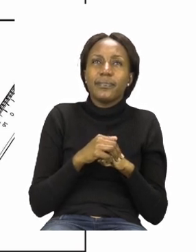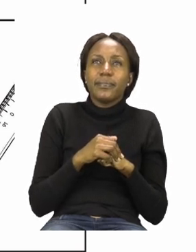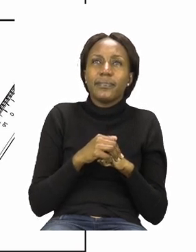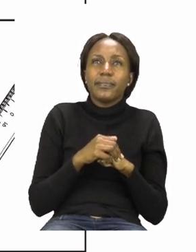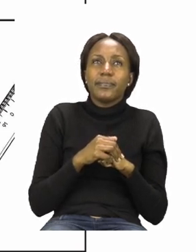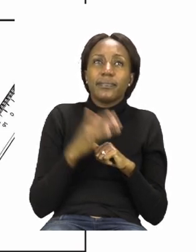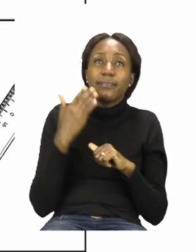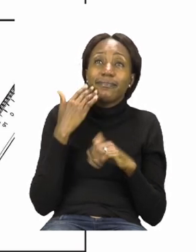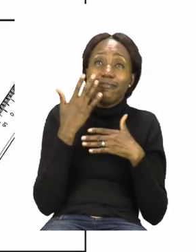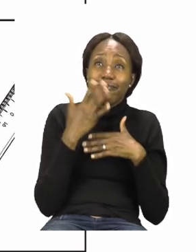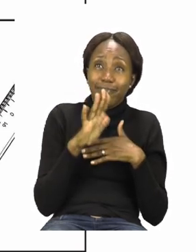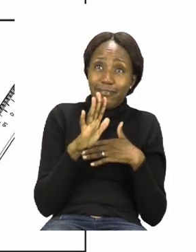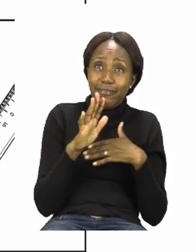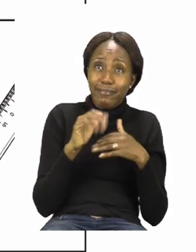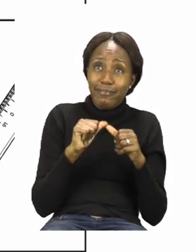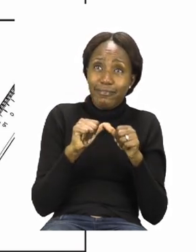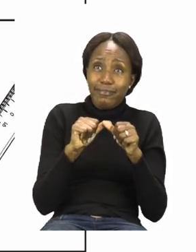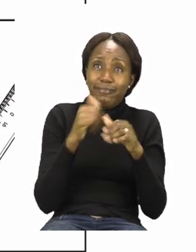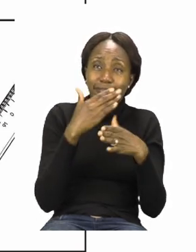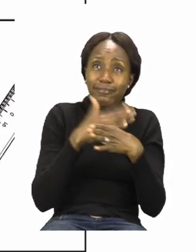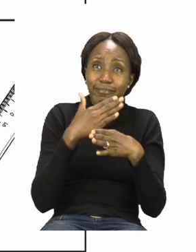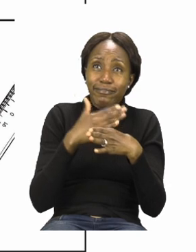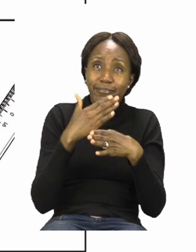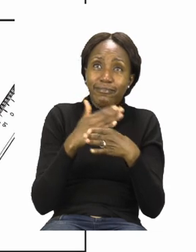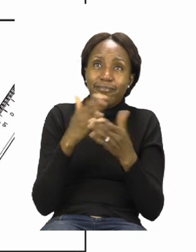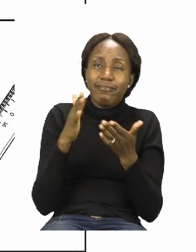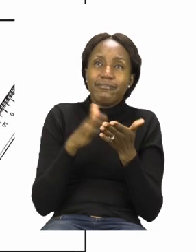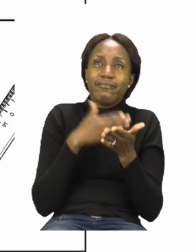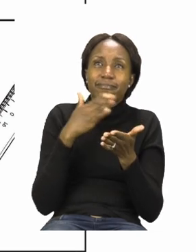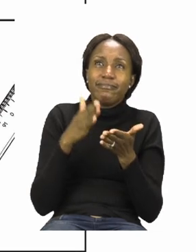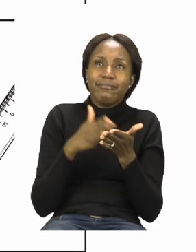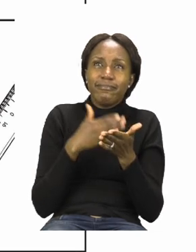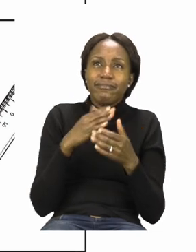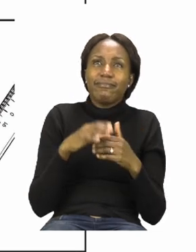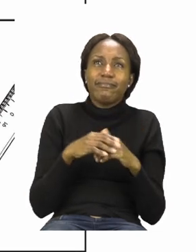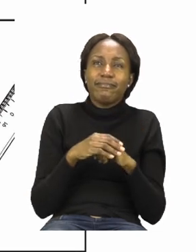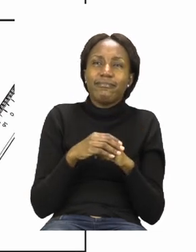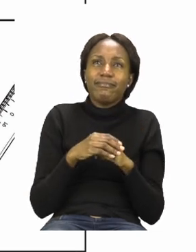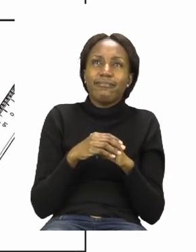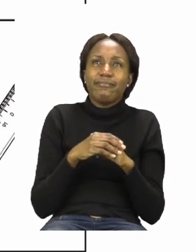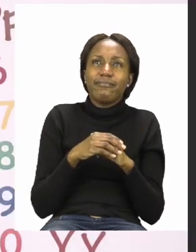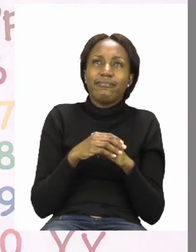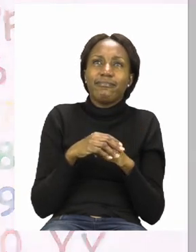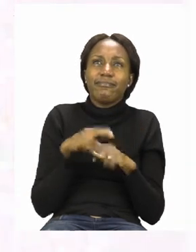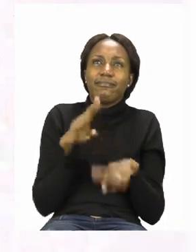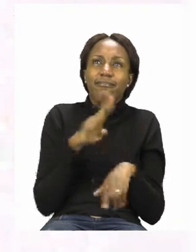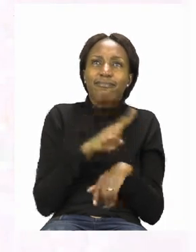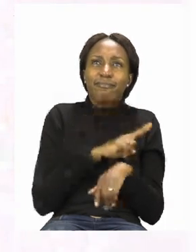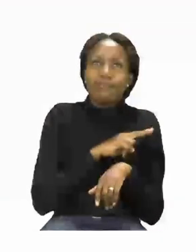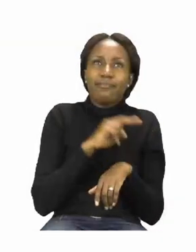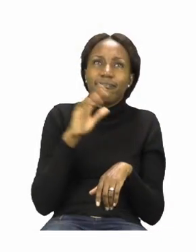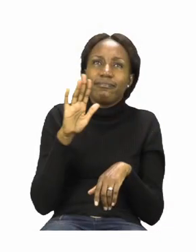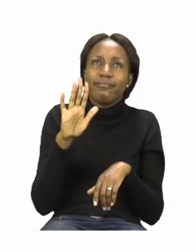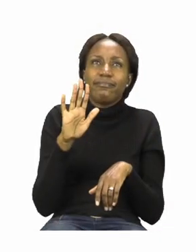another activity on the next page. Page 25.